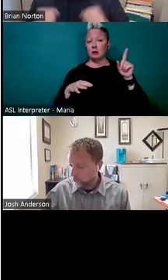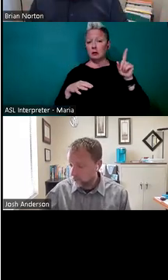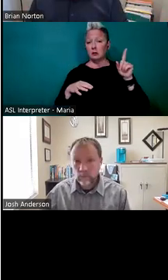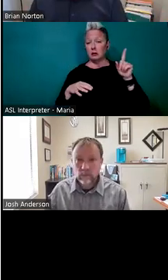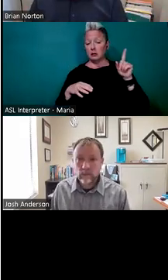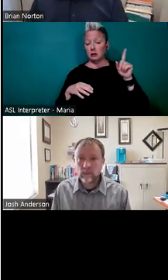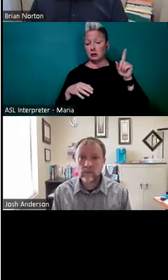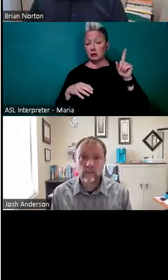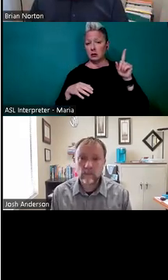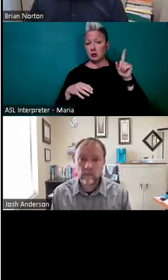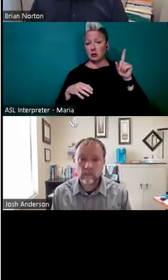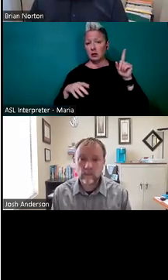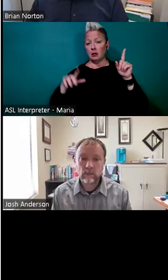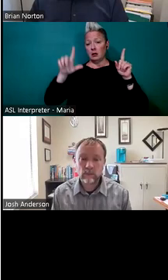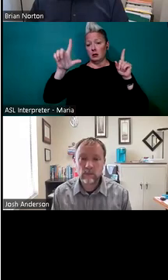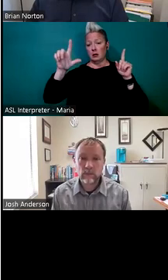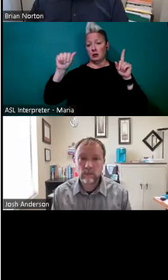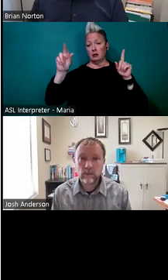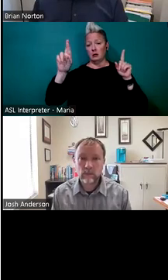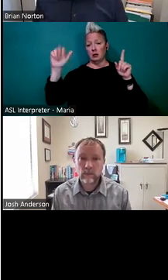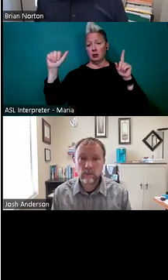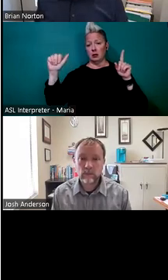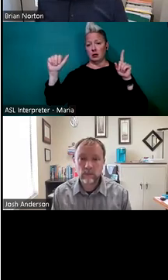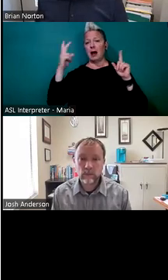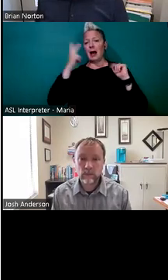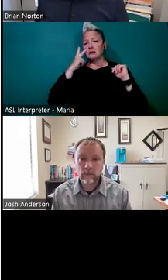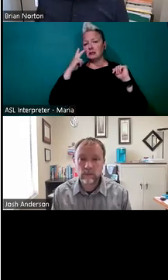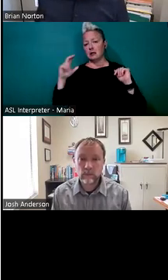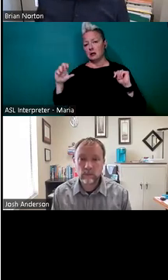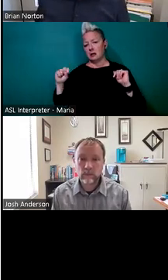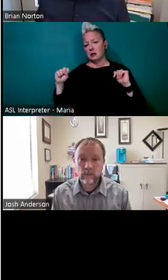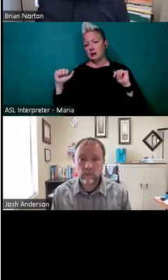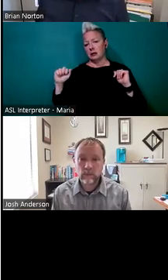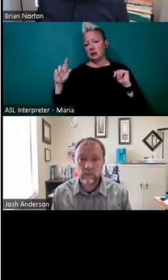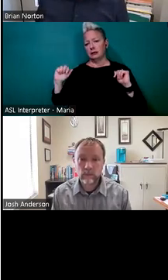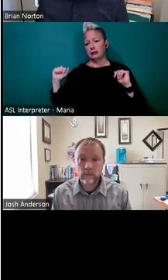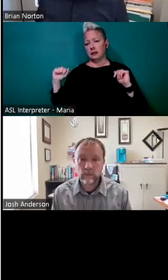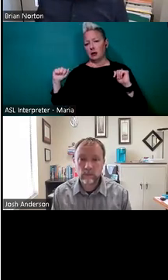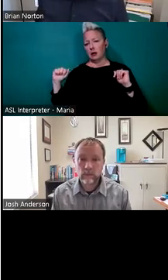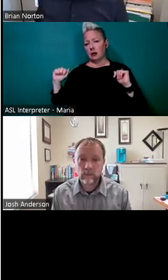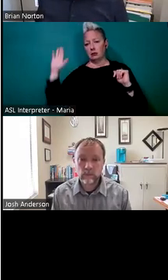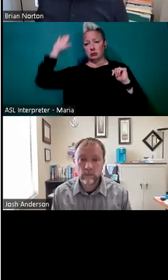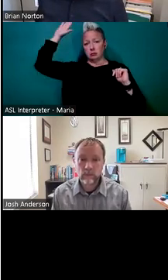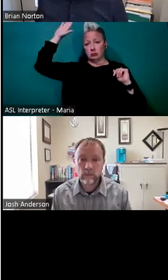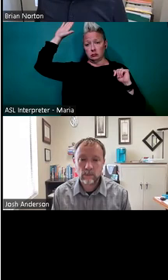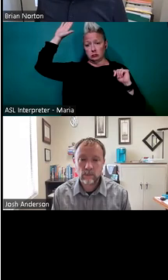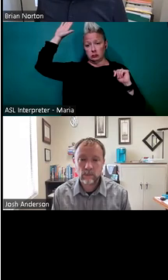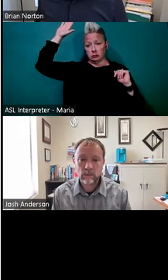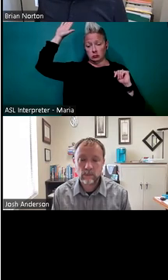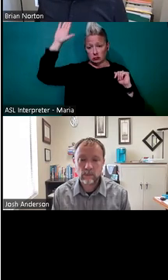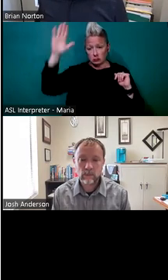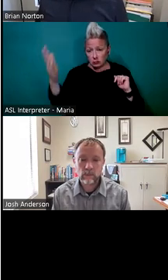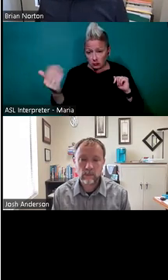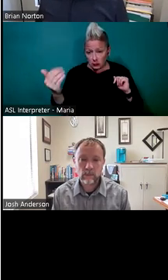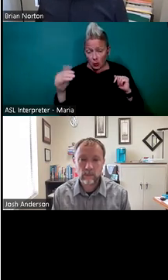yep. This is Laura. do see, um, Sarah has her hand up. Sarah, did you want to put something